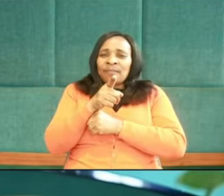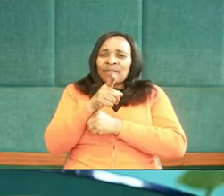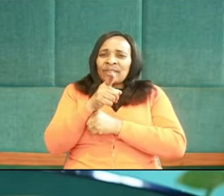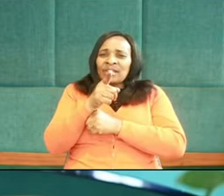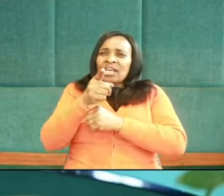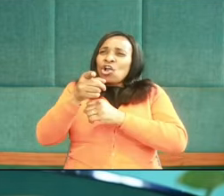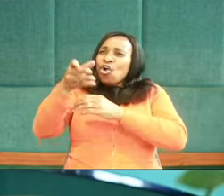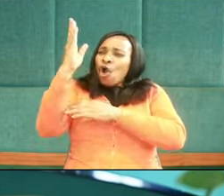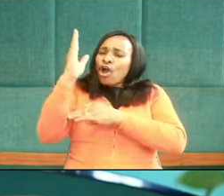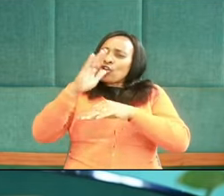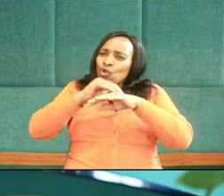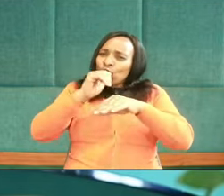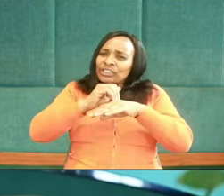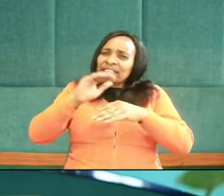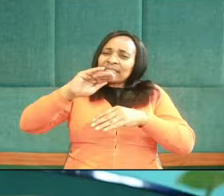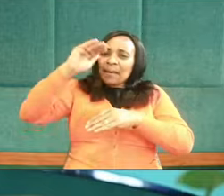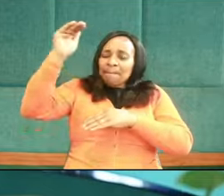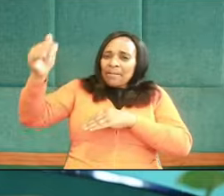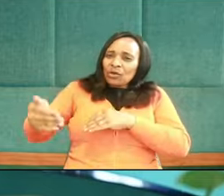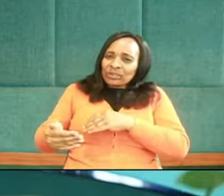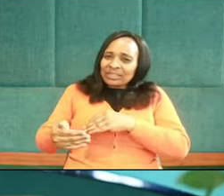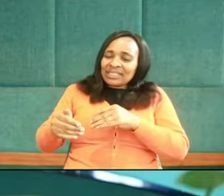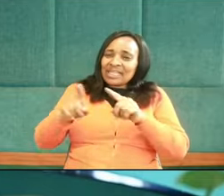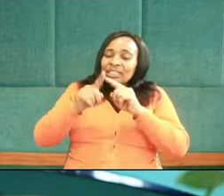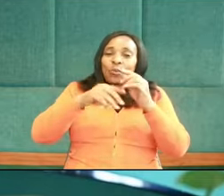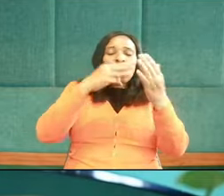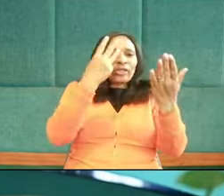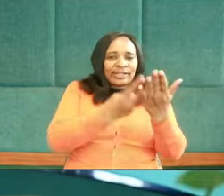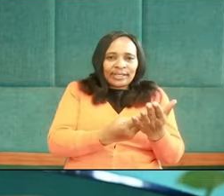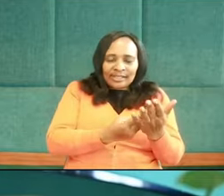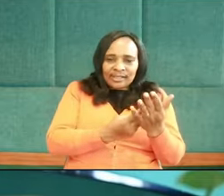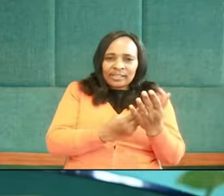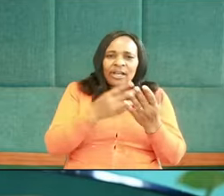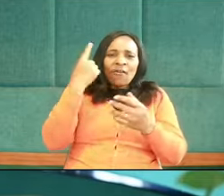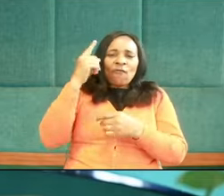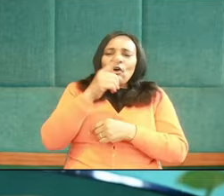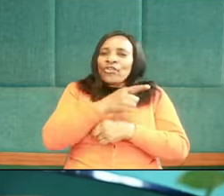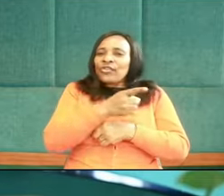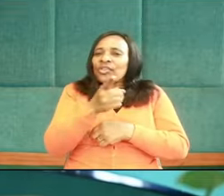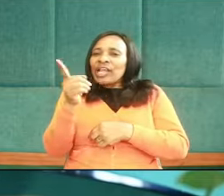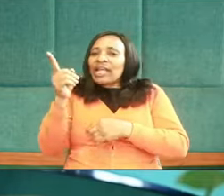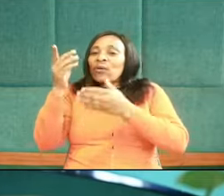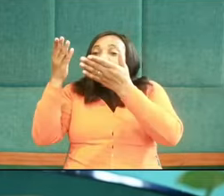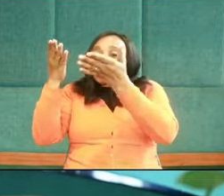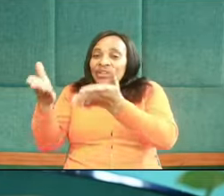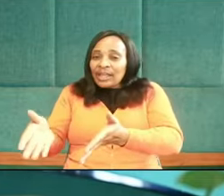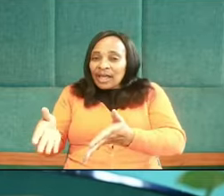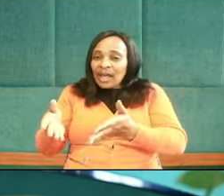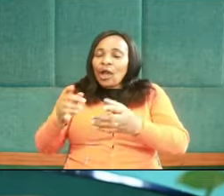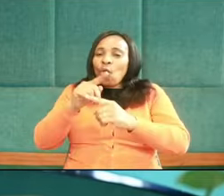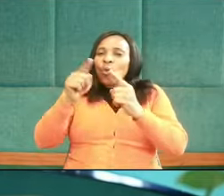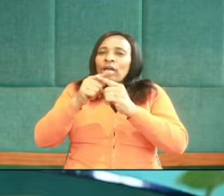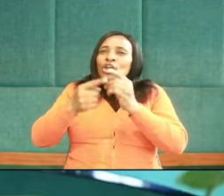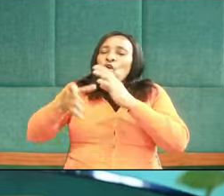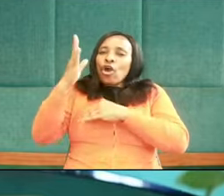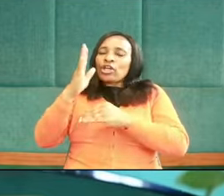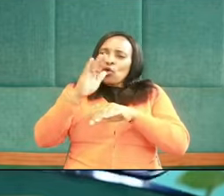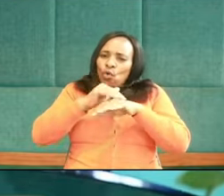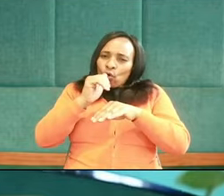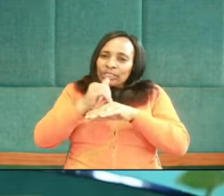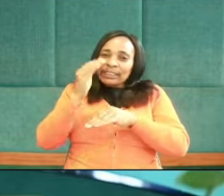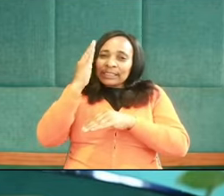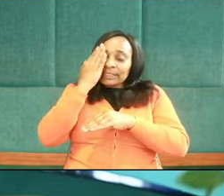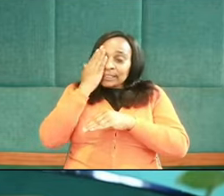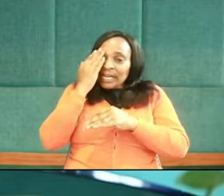calls the mountains as witness for they were there when God brought Israel out of Egypt.